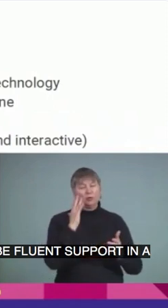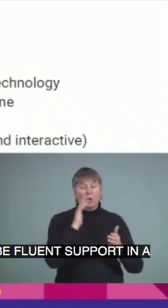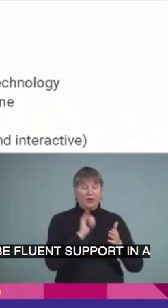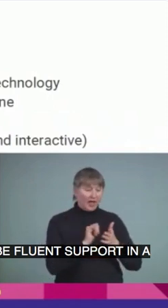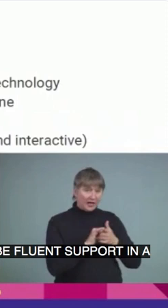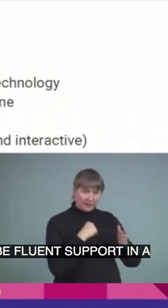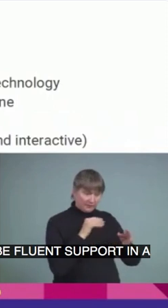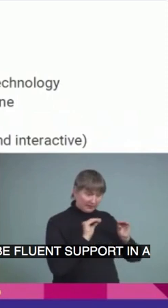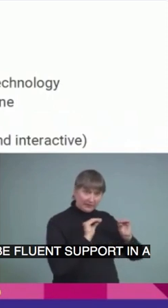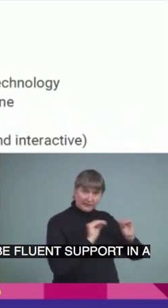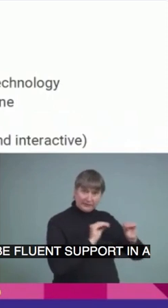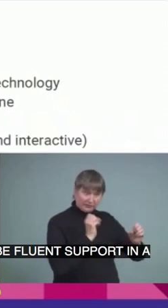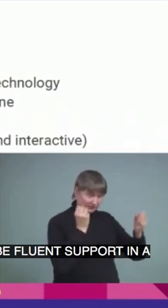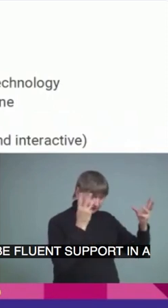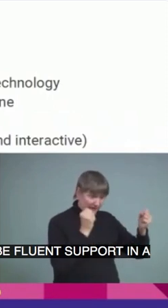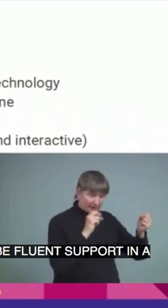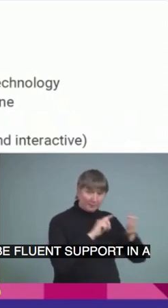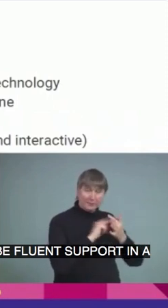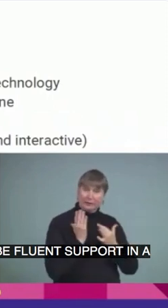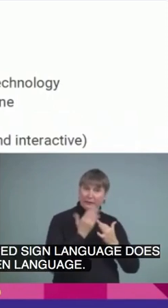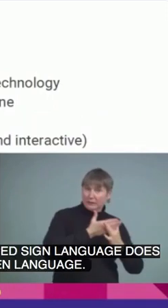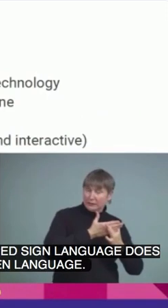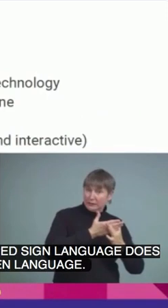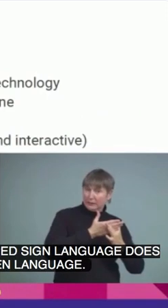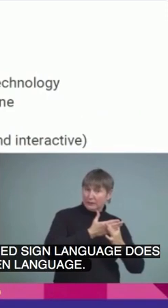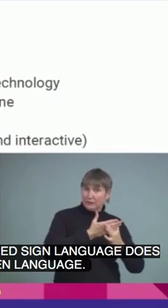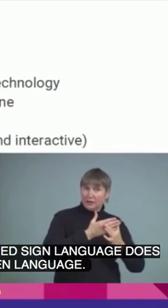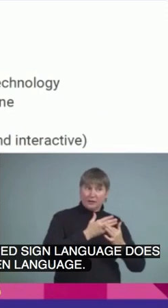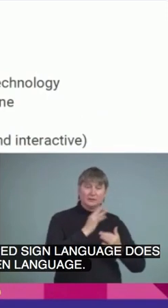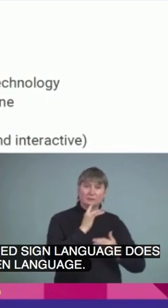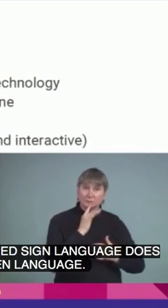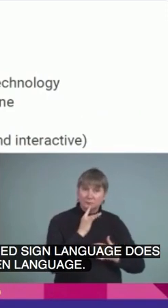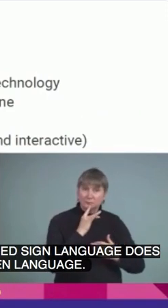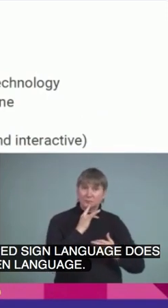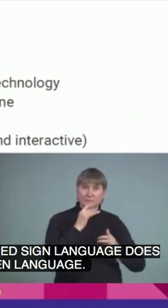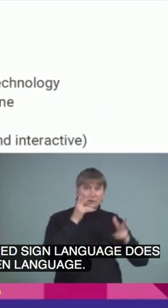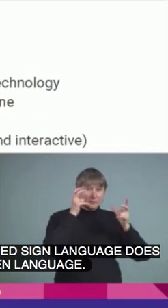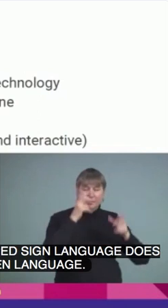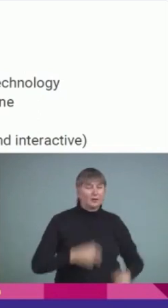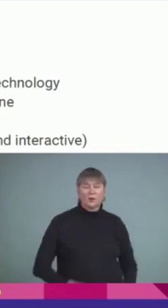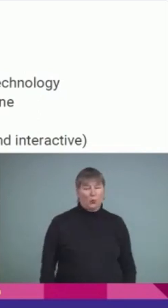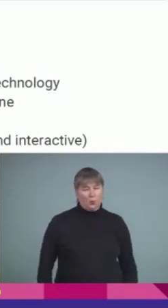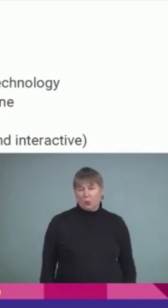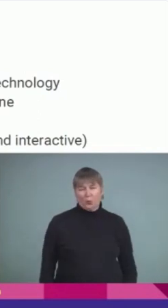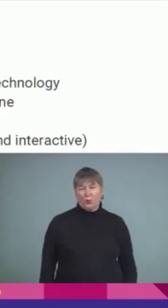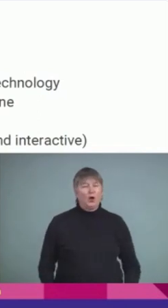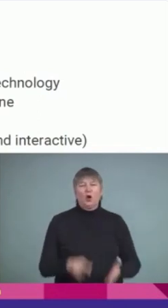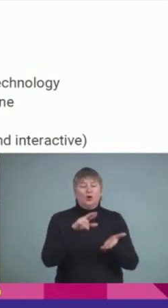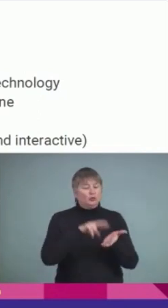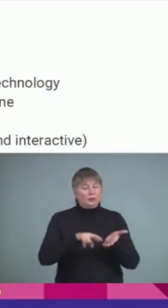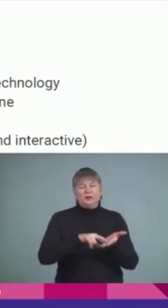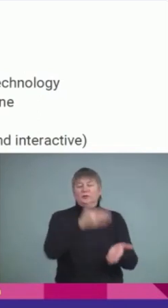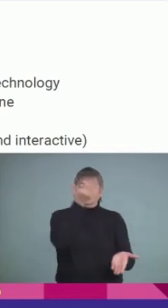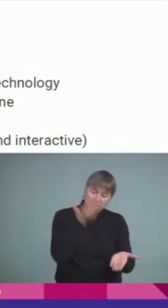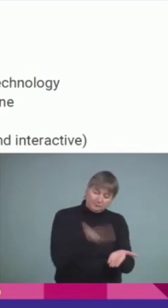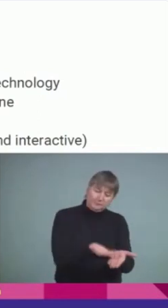development of spoken language. In fact, it enhances it. Research has proven time and